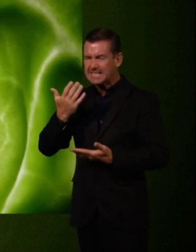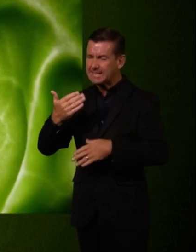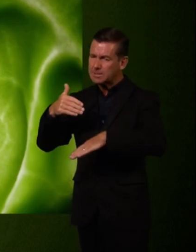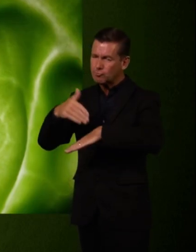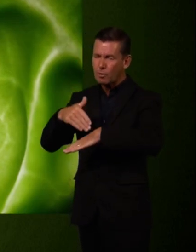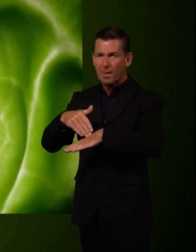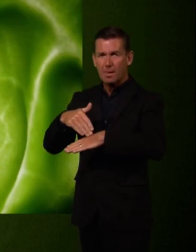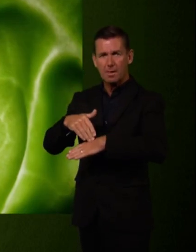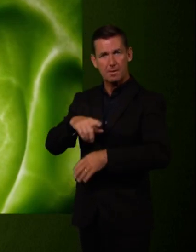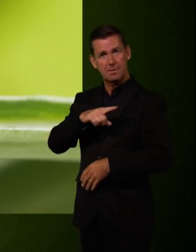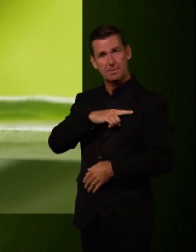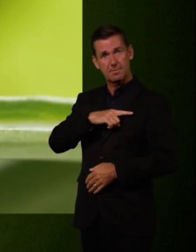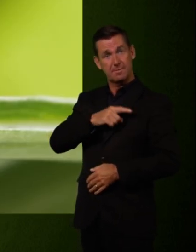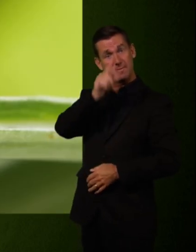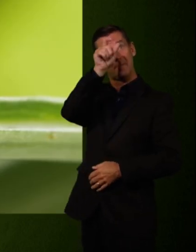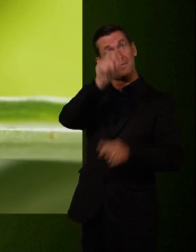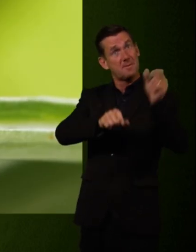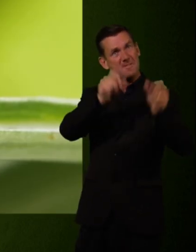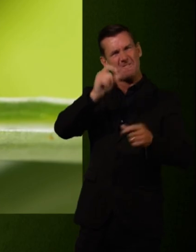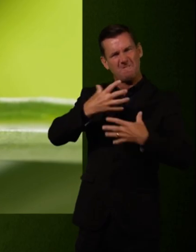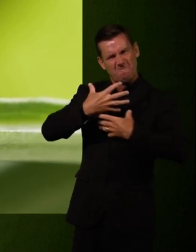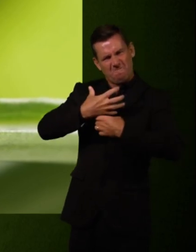just with prostrated gardeners.